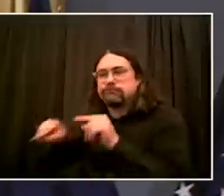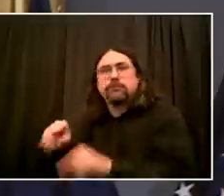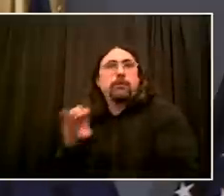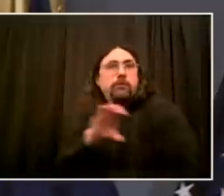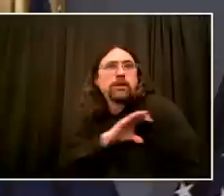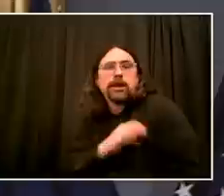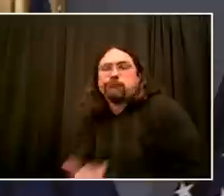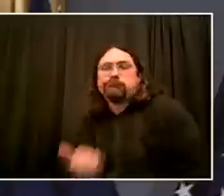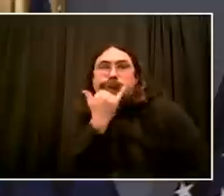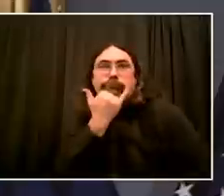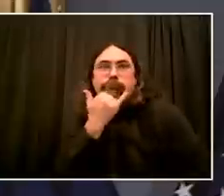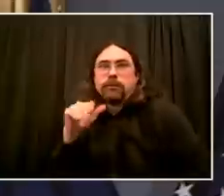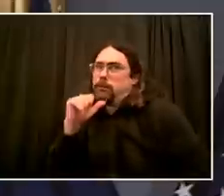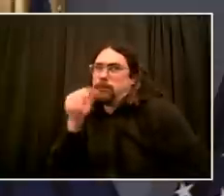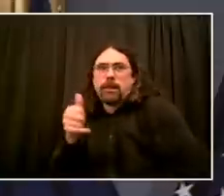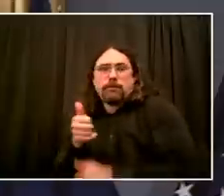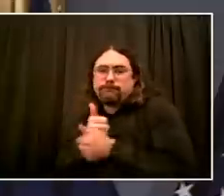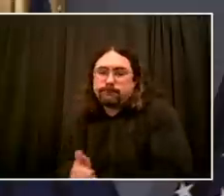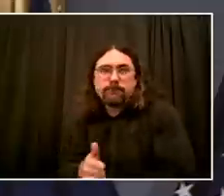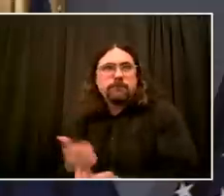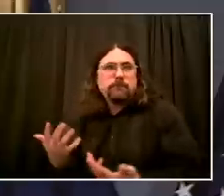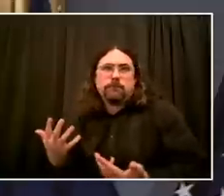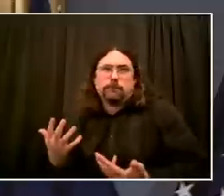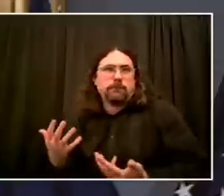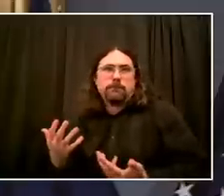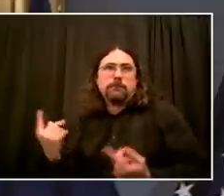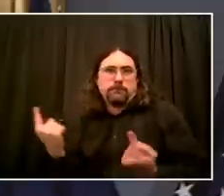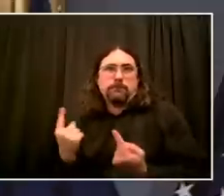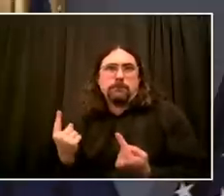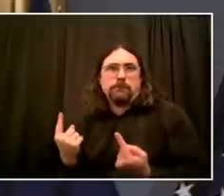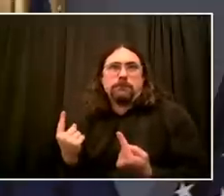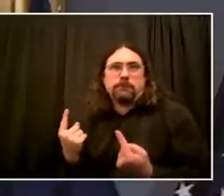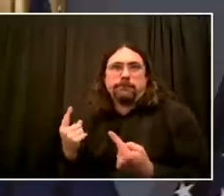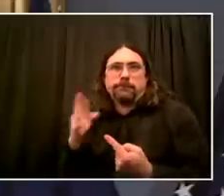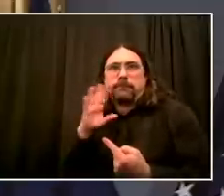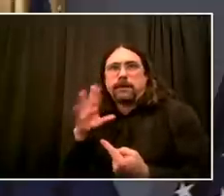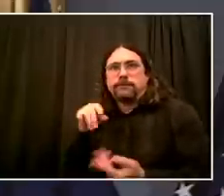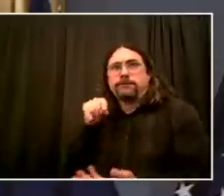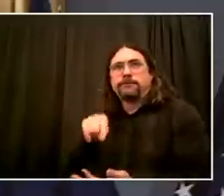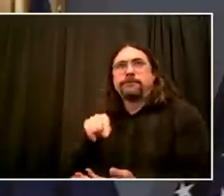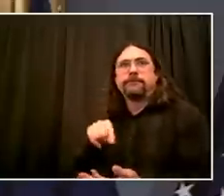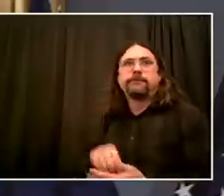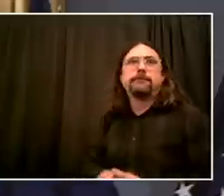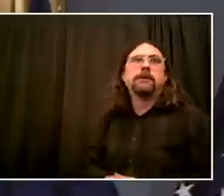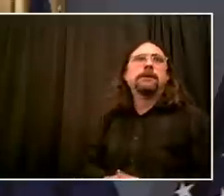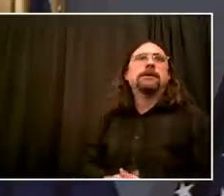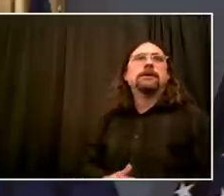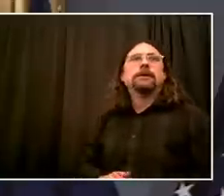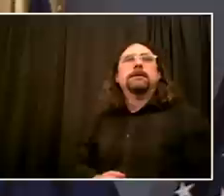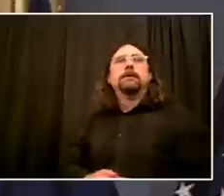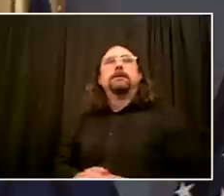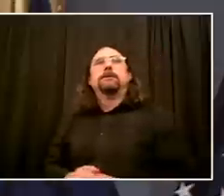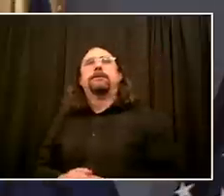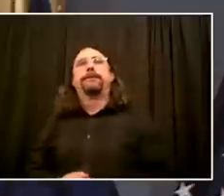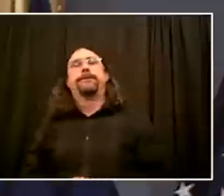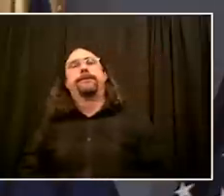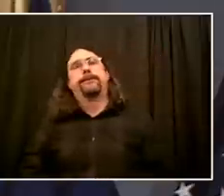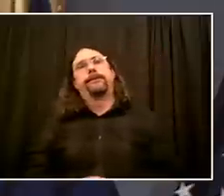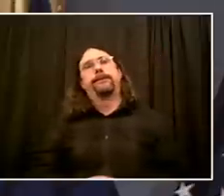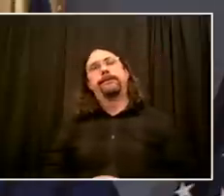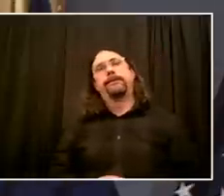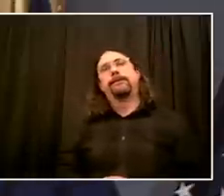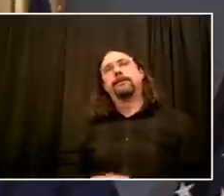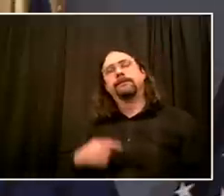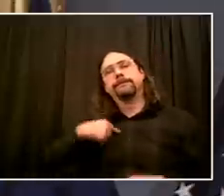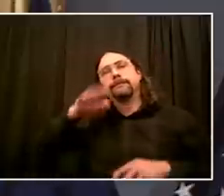raised here as well. I've asked them to come back with initial findings in the next few weeks during the month of June. And after